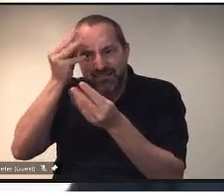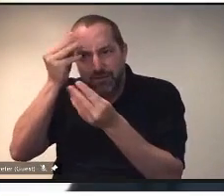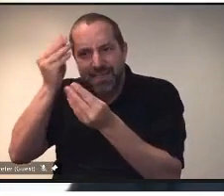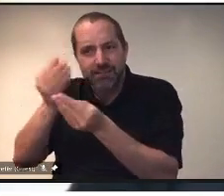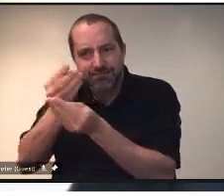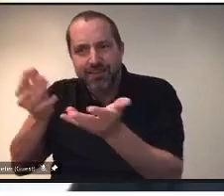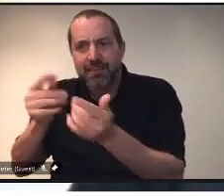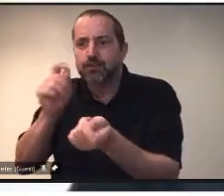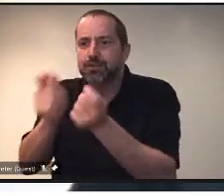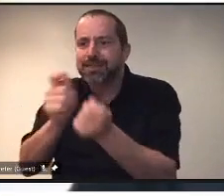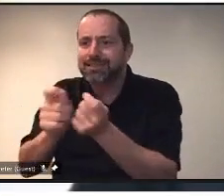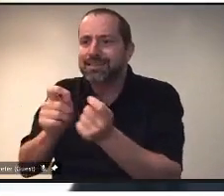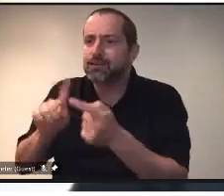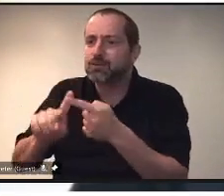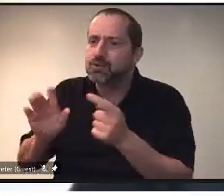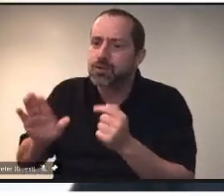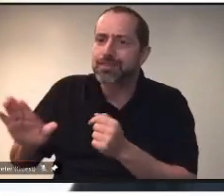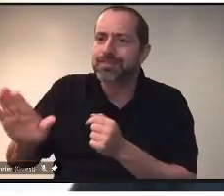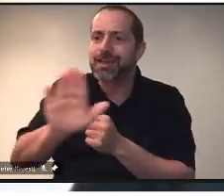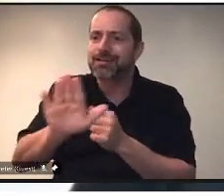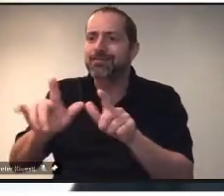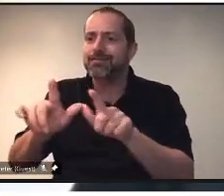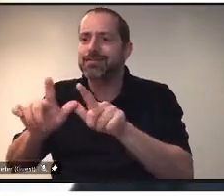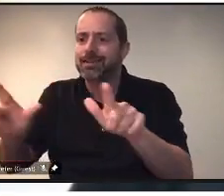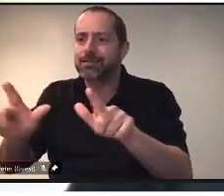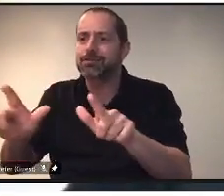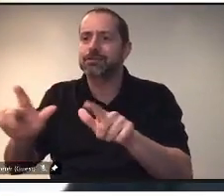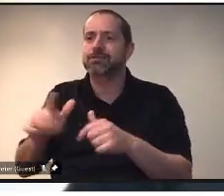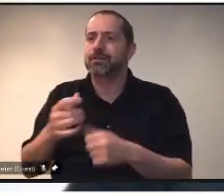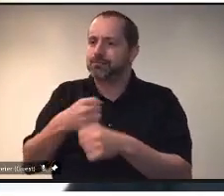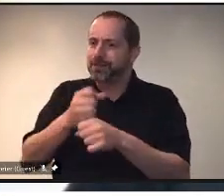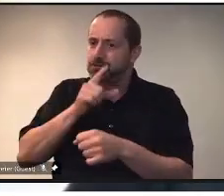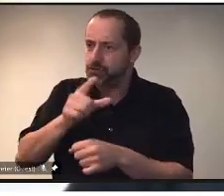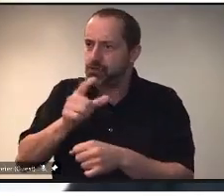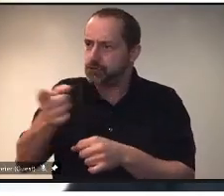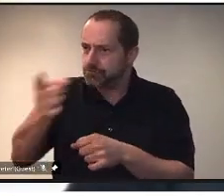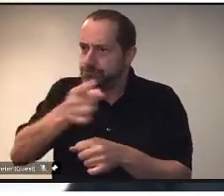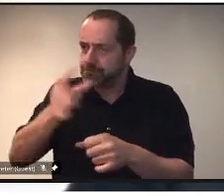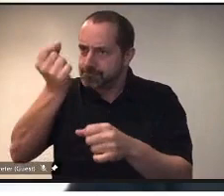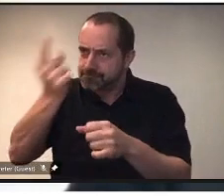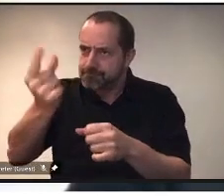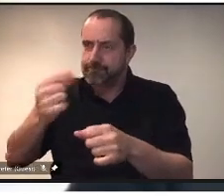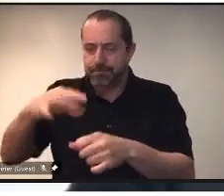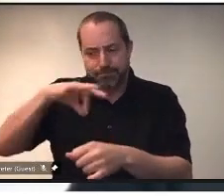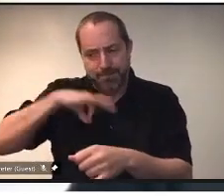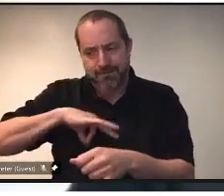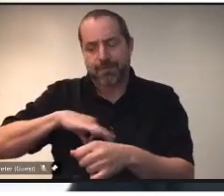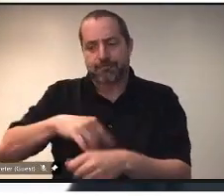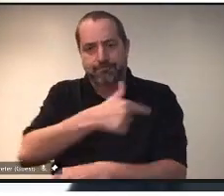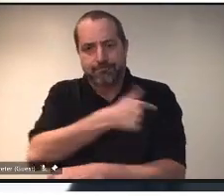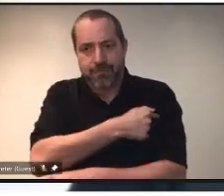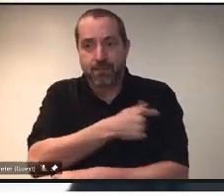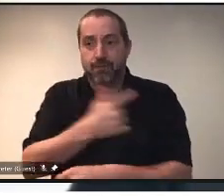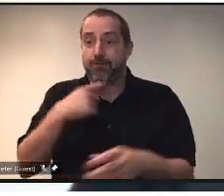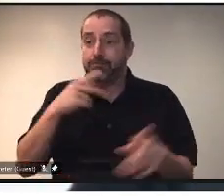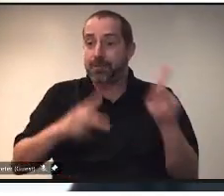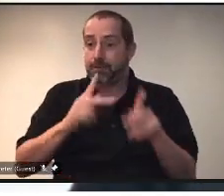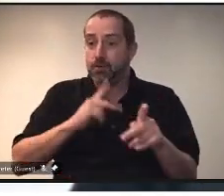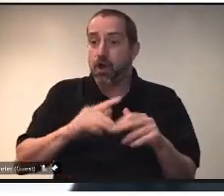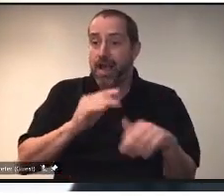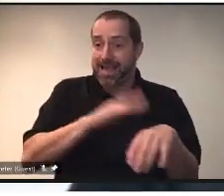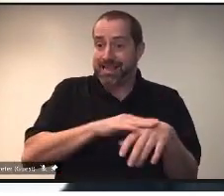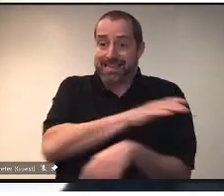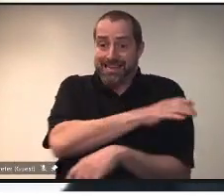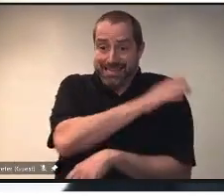people's native tongues so they understand the benefits of that. We have educators on site with our clinics to make sure that if people have